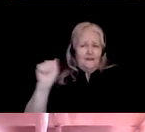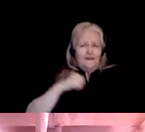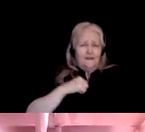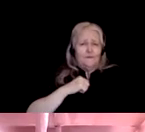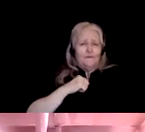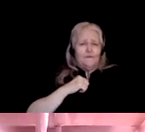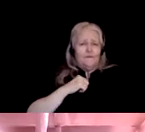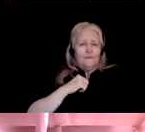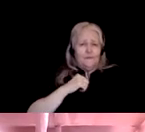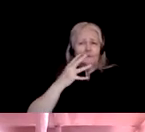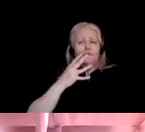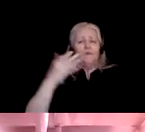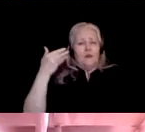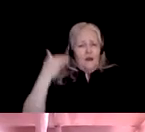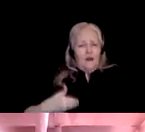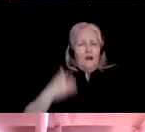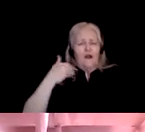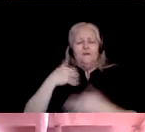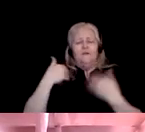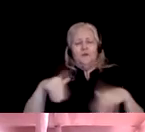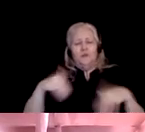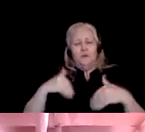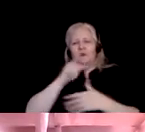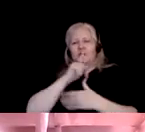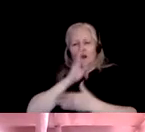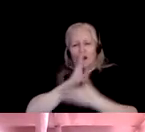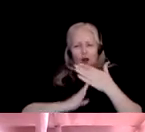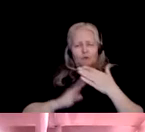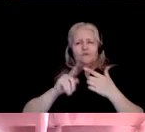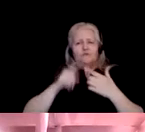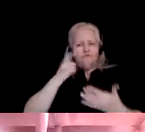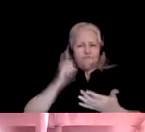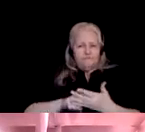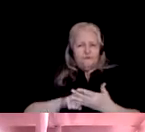I am humbled to acknowledge me.